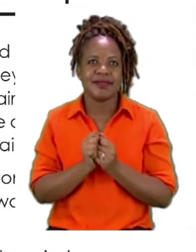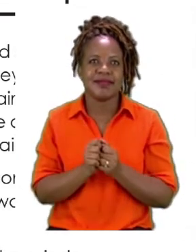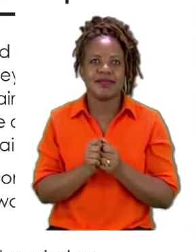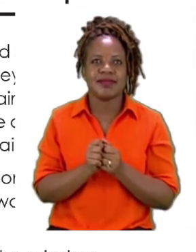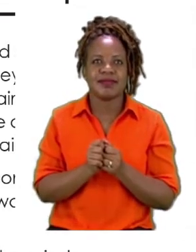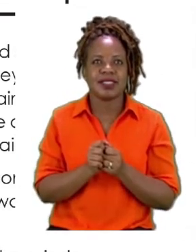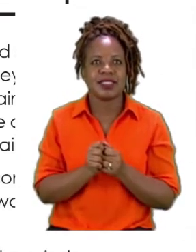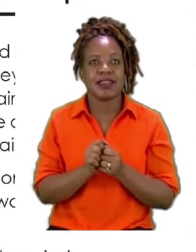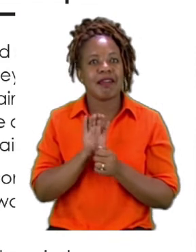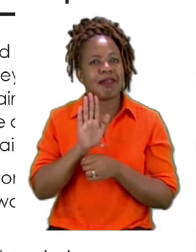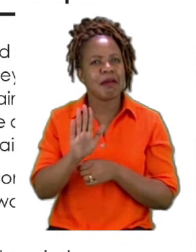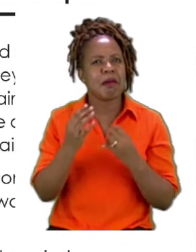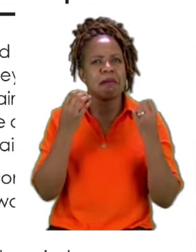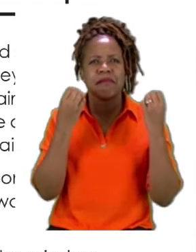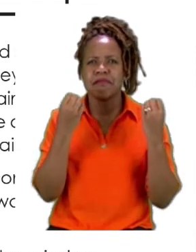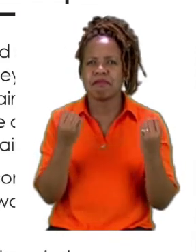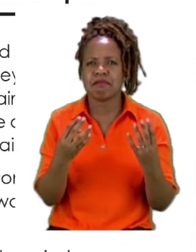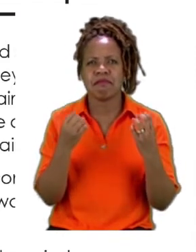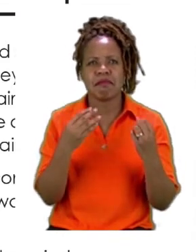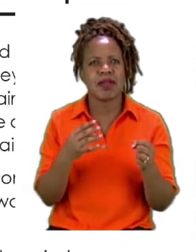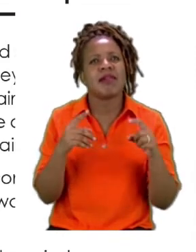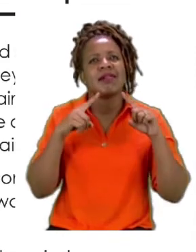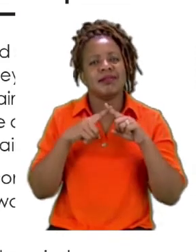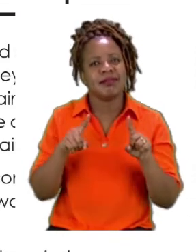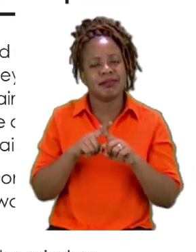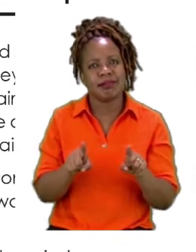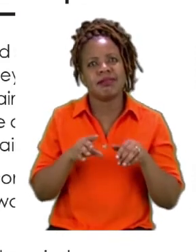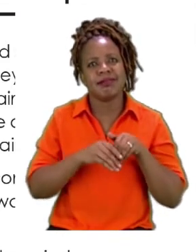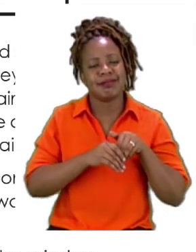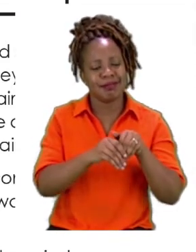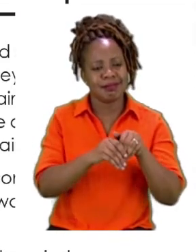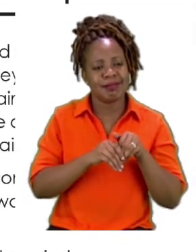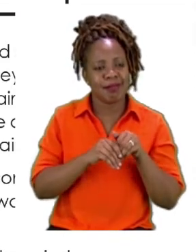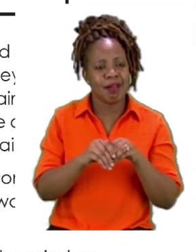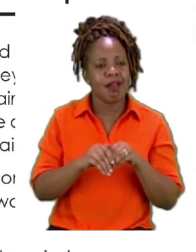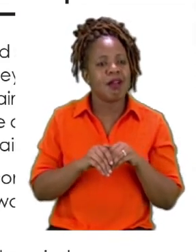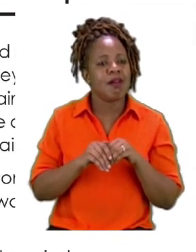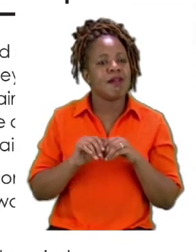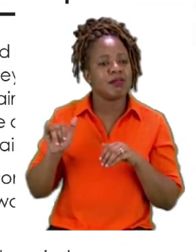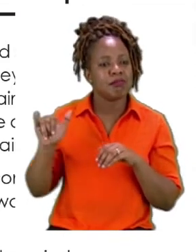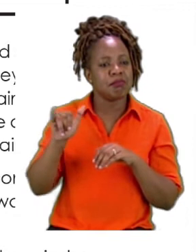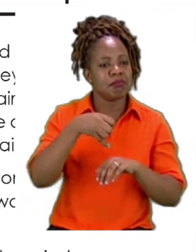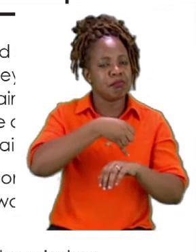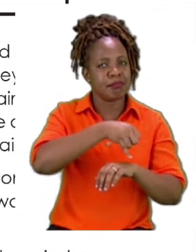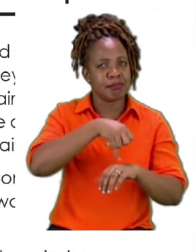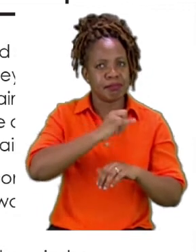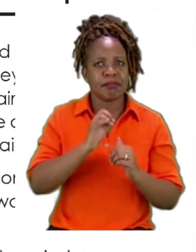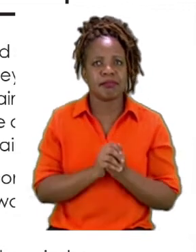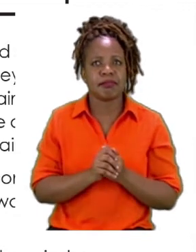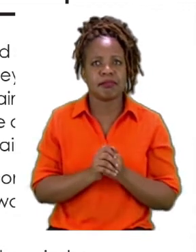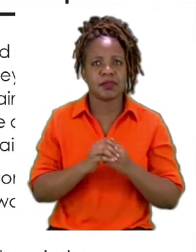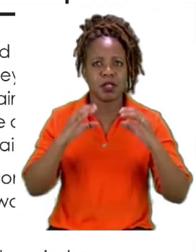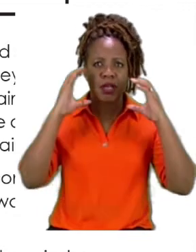There were many types of transport at the airport. The bus